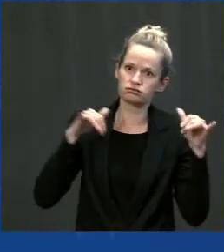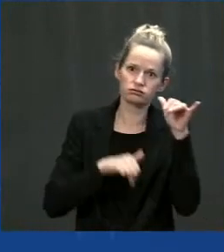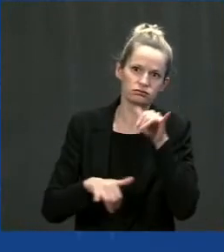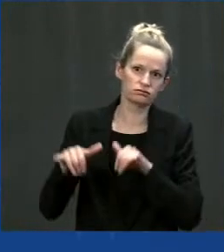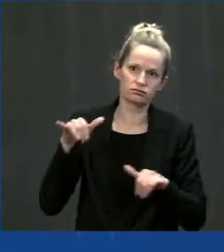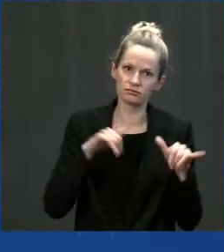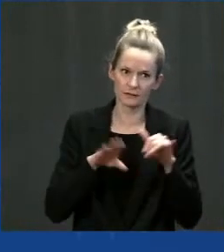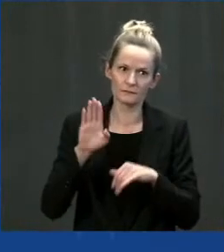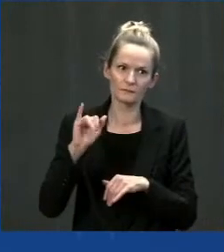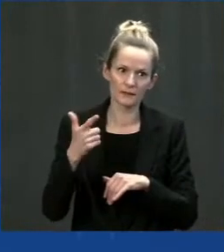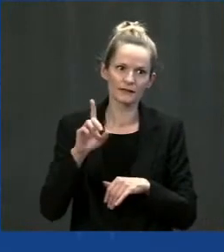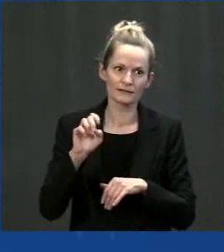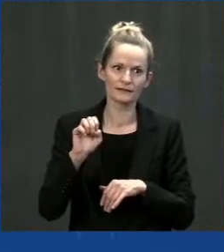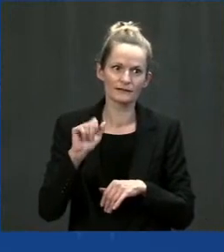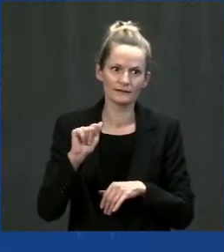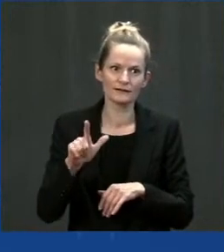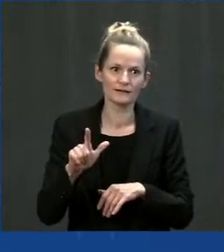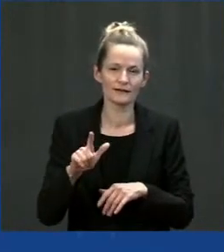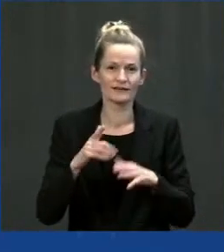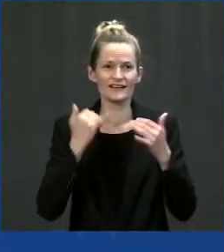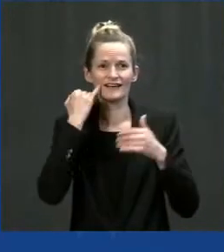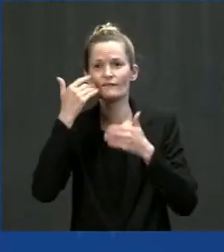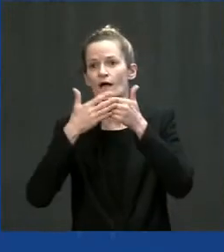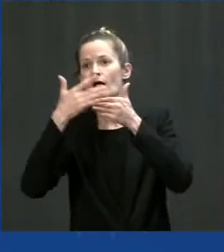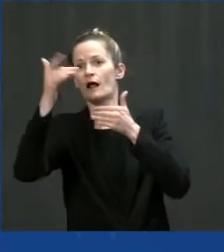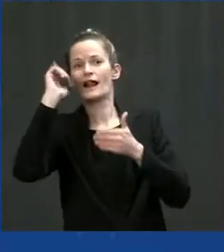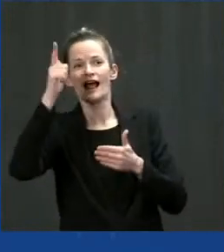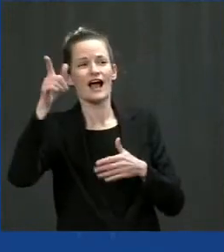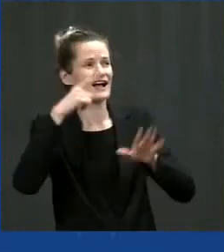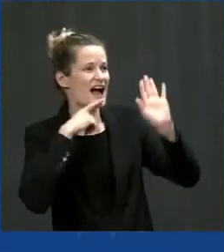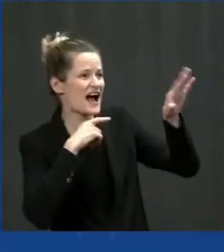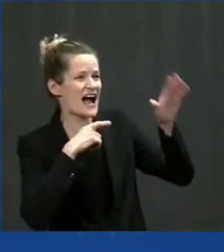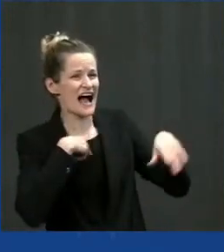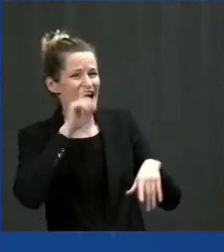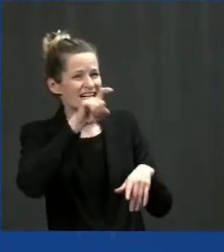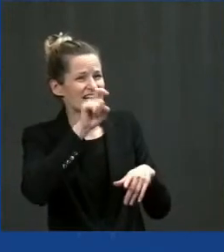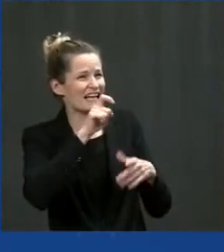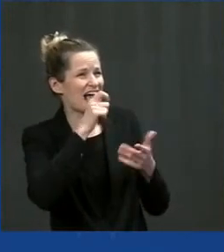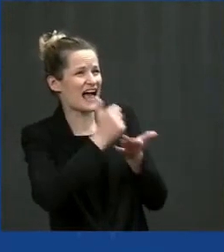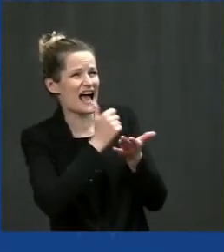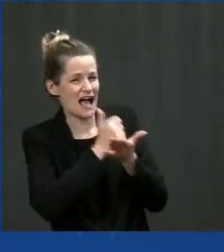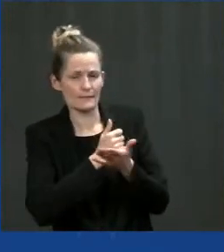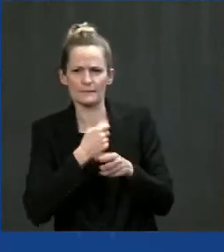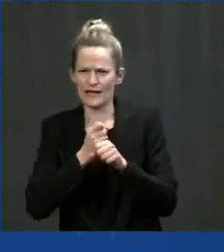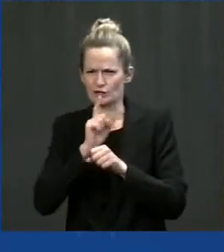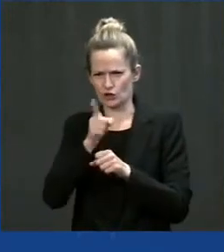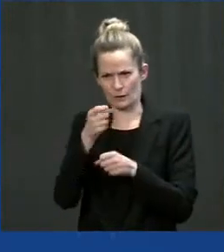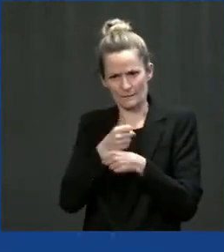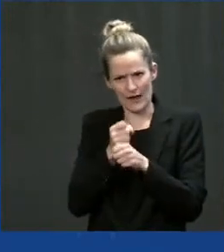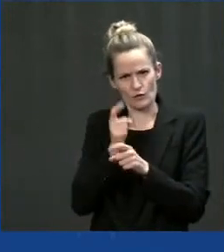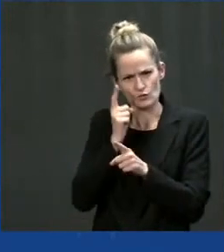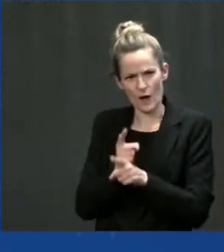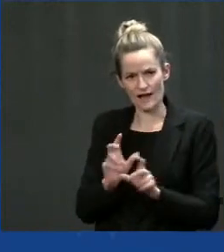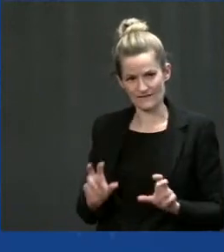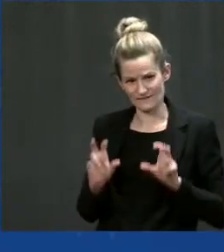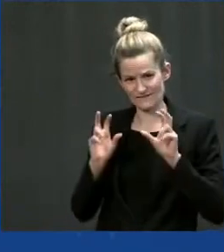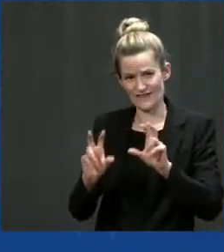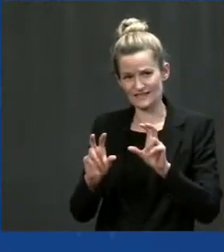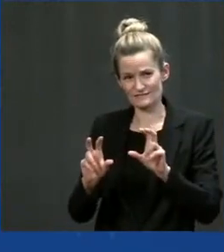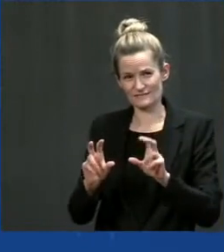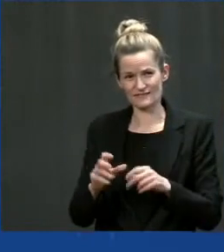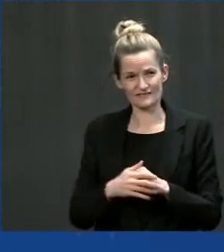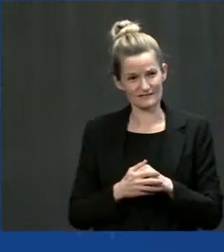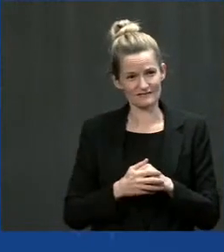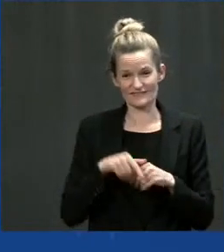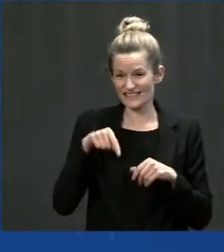on making sure we continue to make these investments, because I view this as just starting, not the end. But this is going to this going to